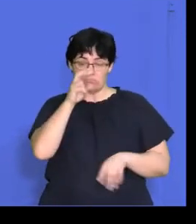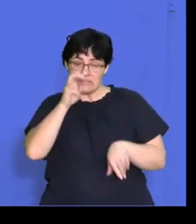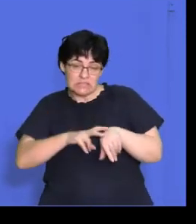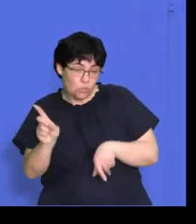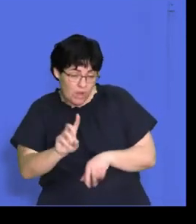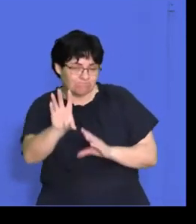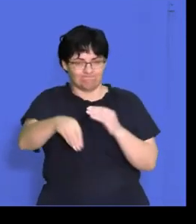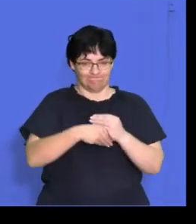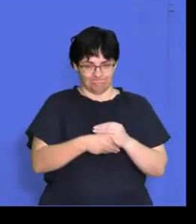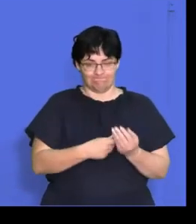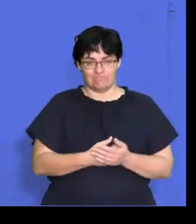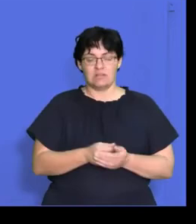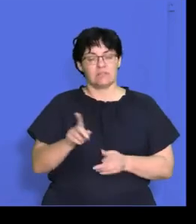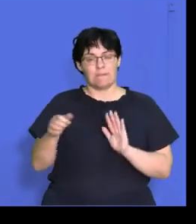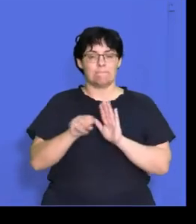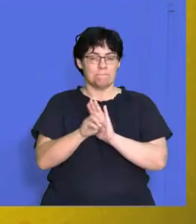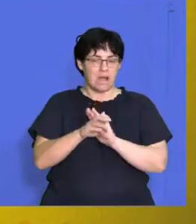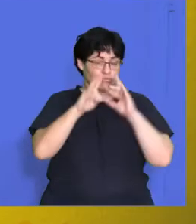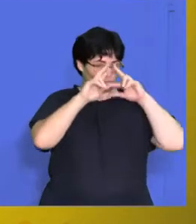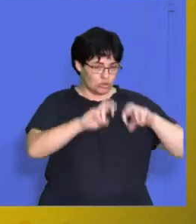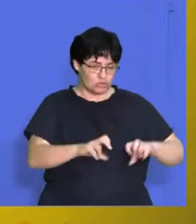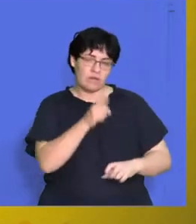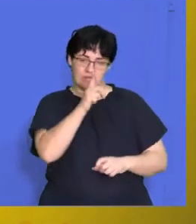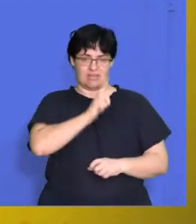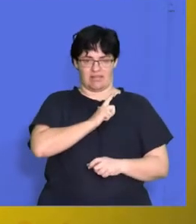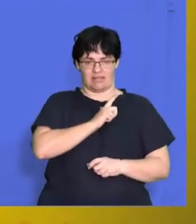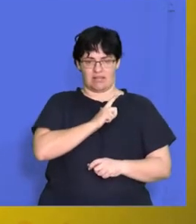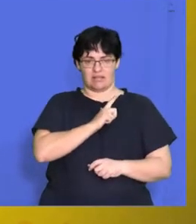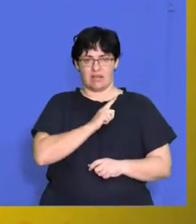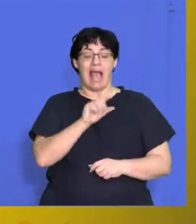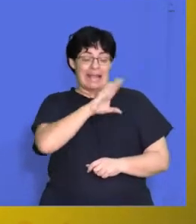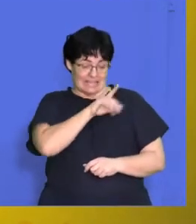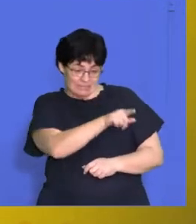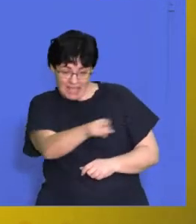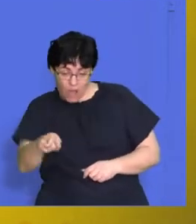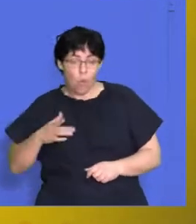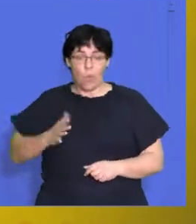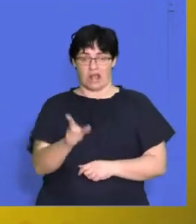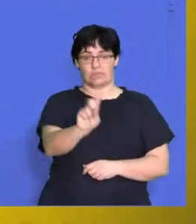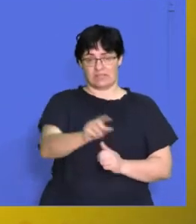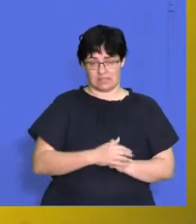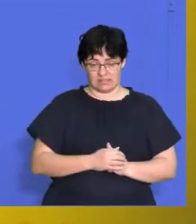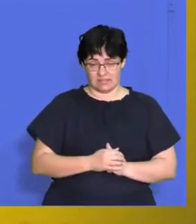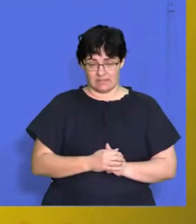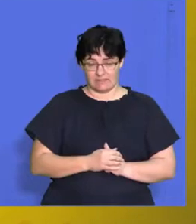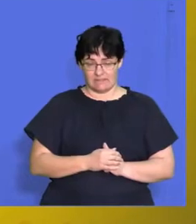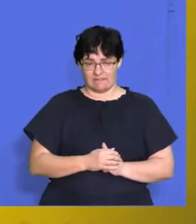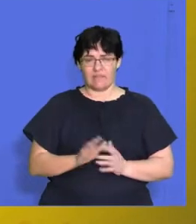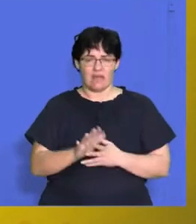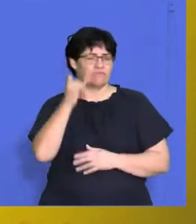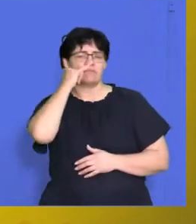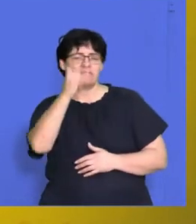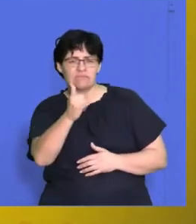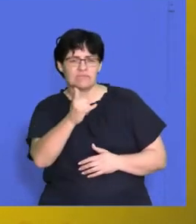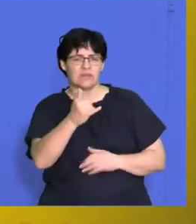so that market research is going to tell us right this is what the customers want so if you look there was a cell phone